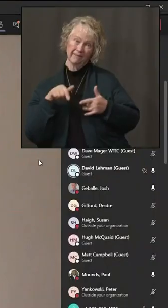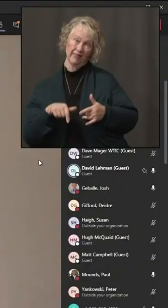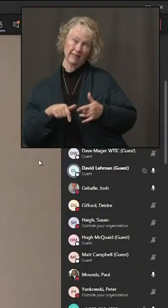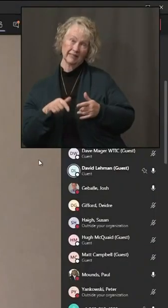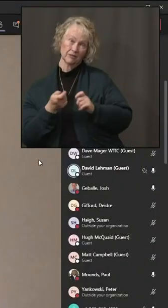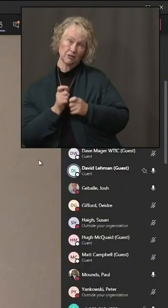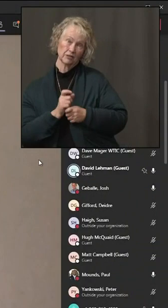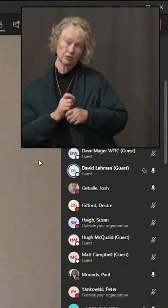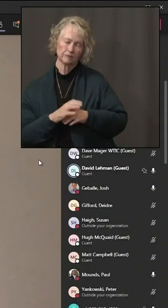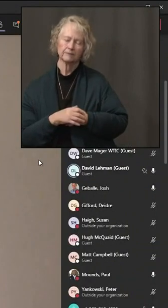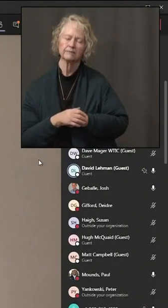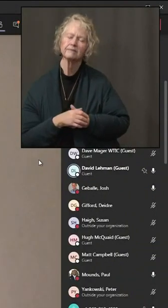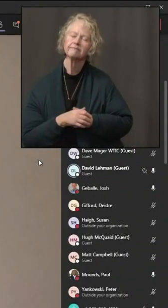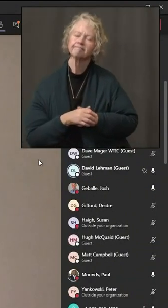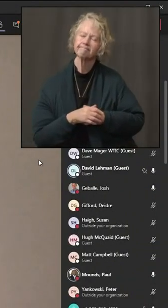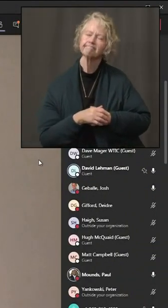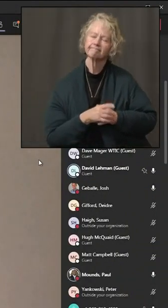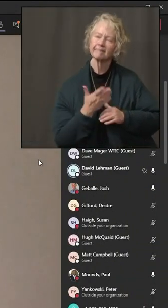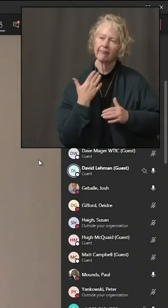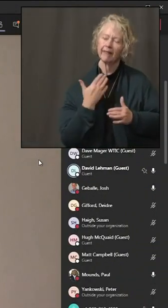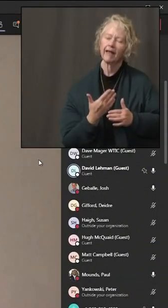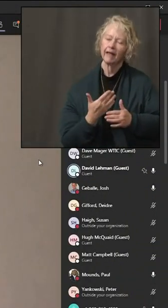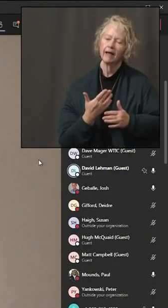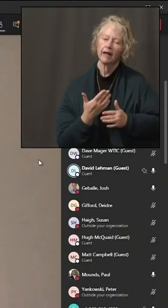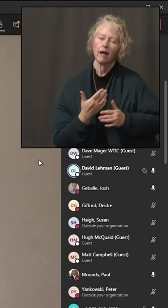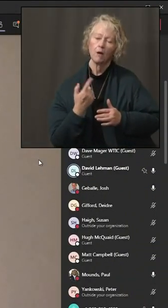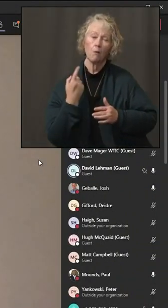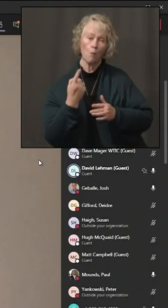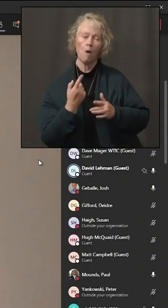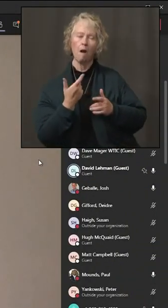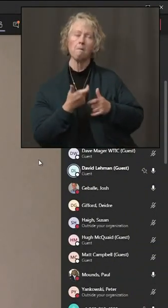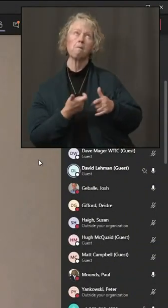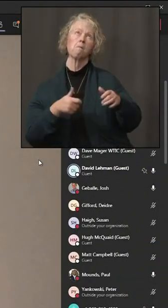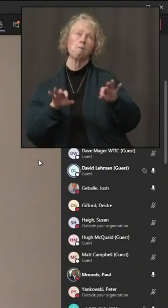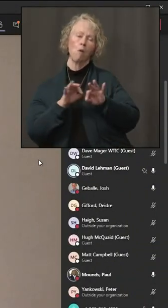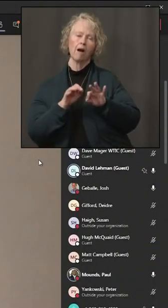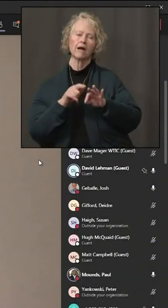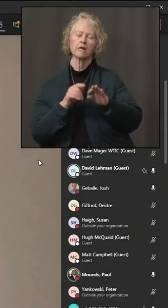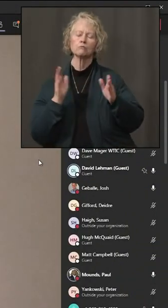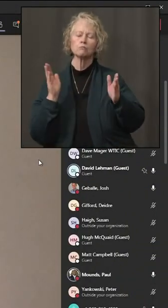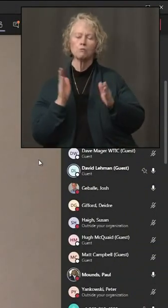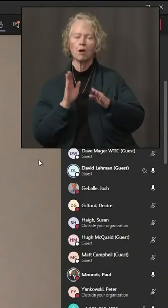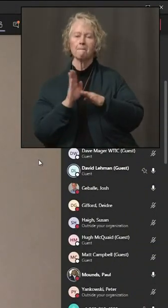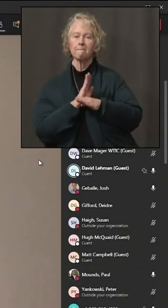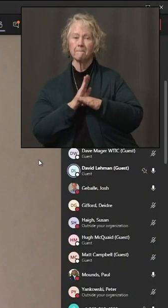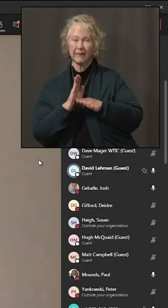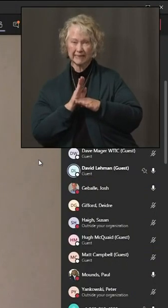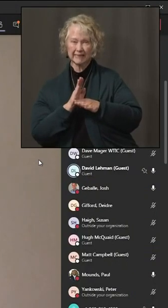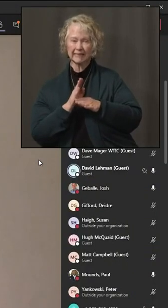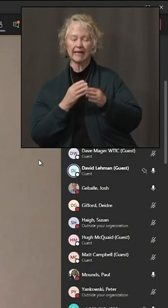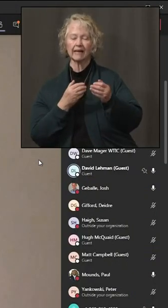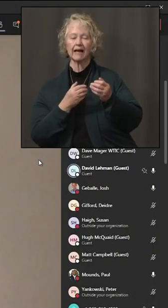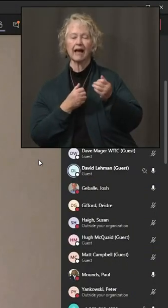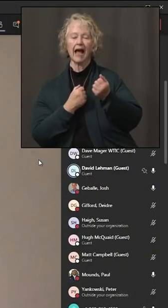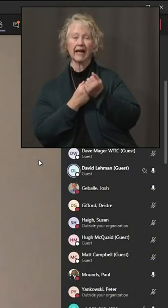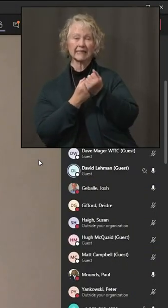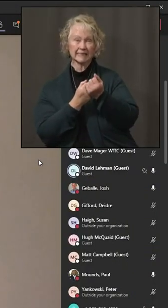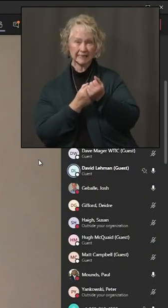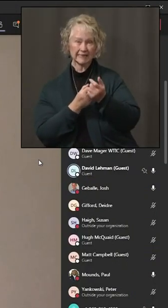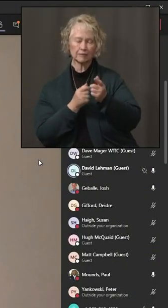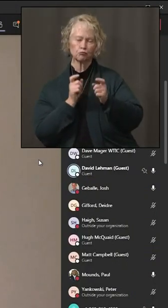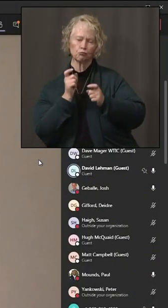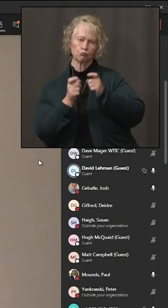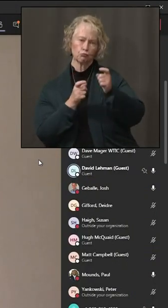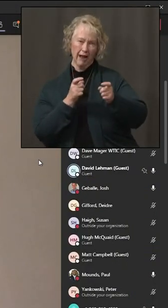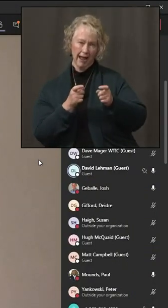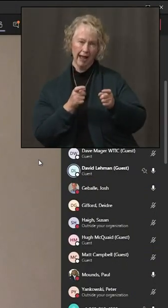Thank you for the question. So the main program that we have out there is the Small Business Assistance Grant Program, which is $50 million, where we think we can help